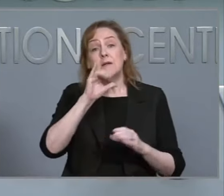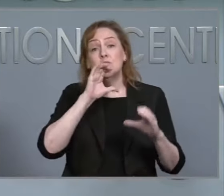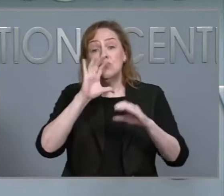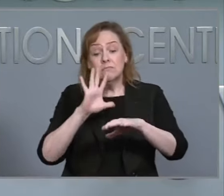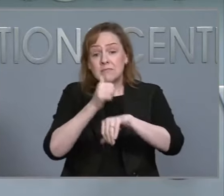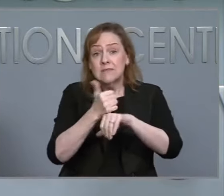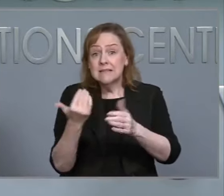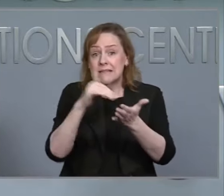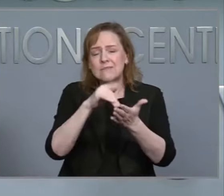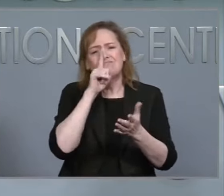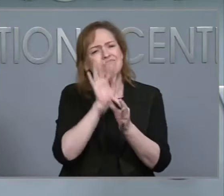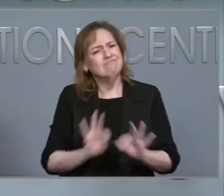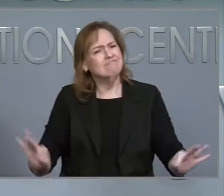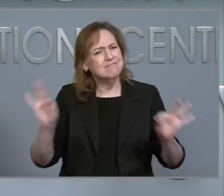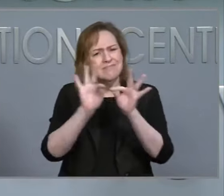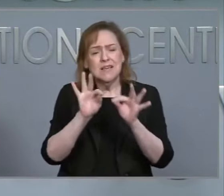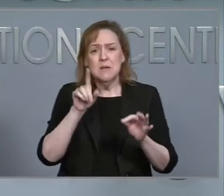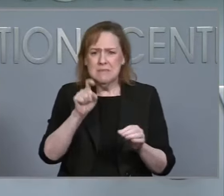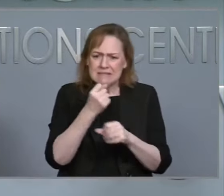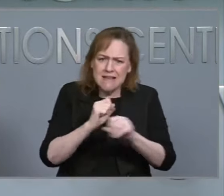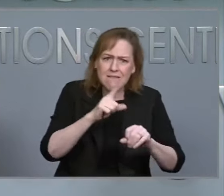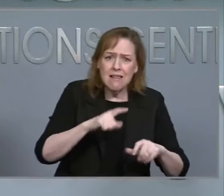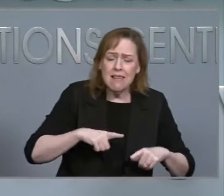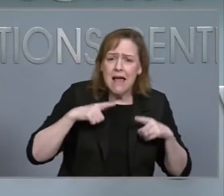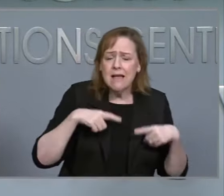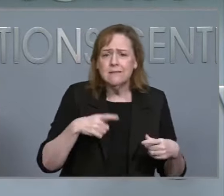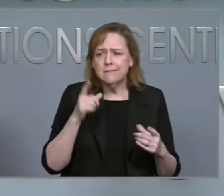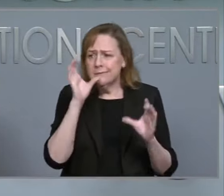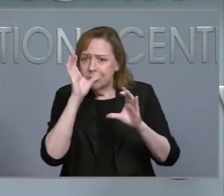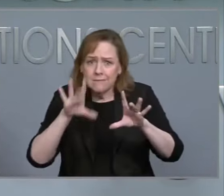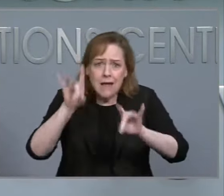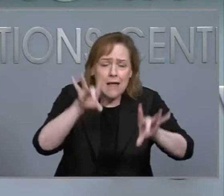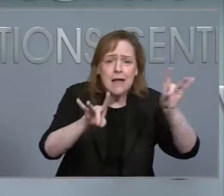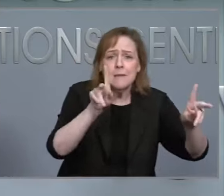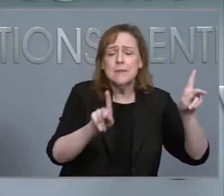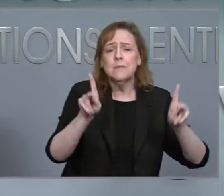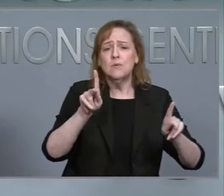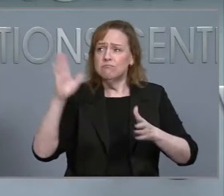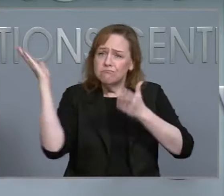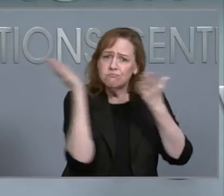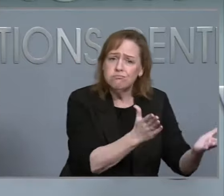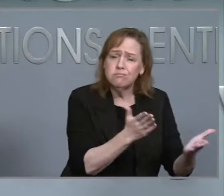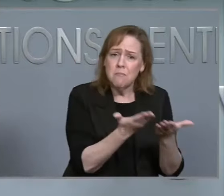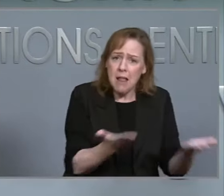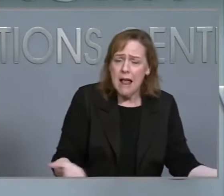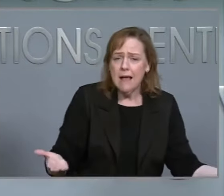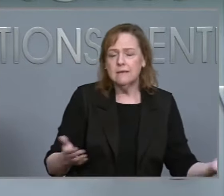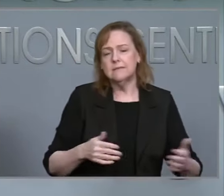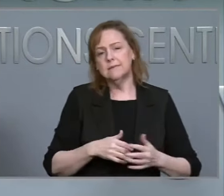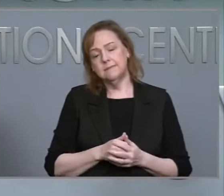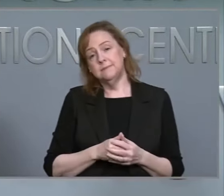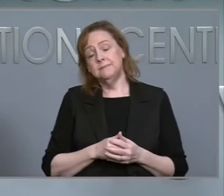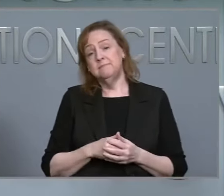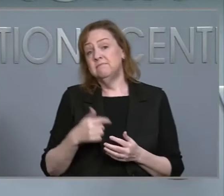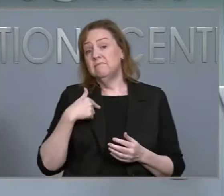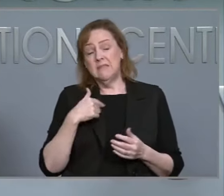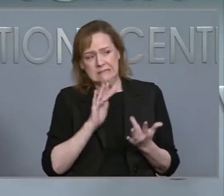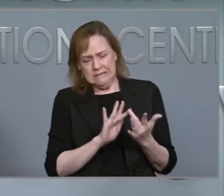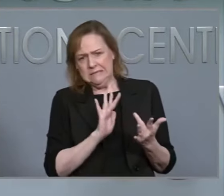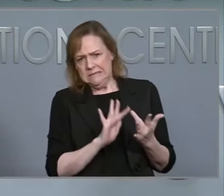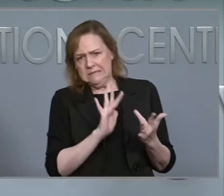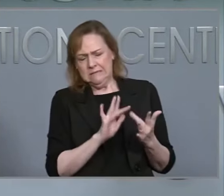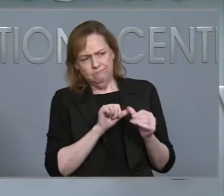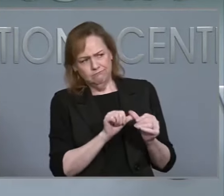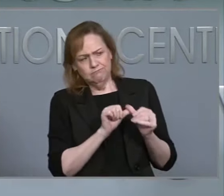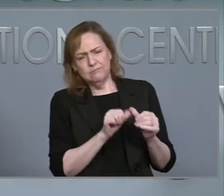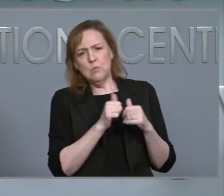saving lives, finding out where people are, and getting in supplies. And I have been in constant contact with cell